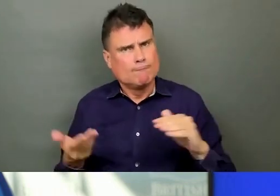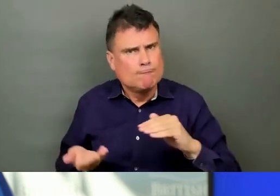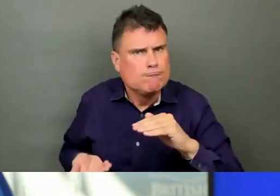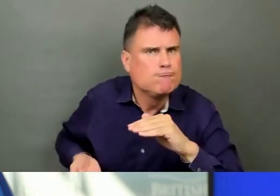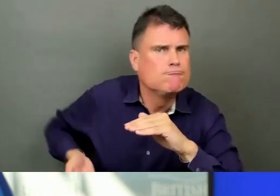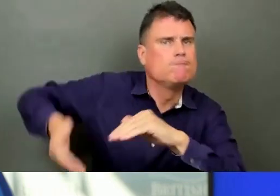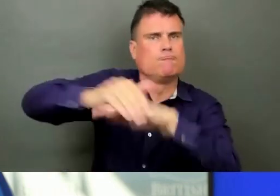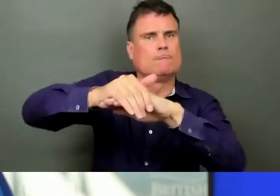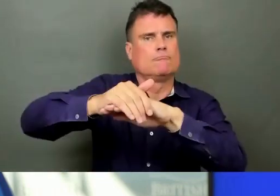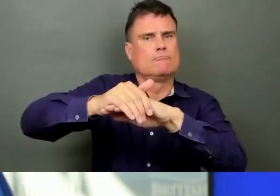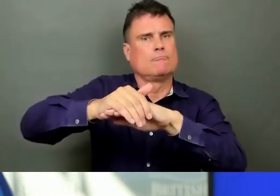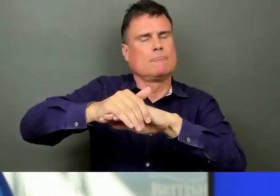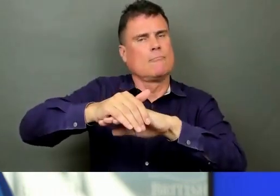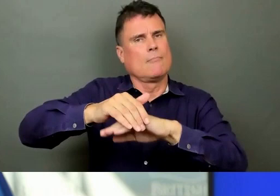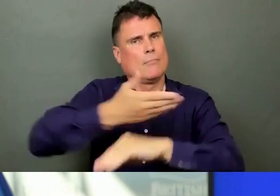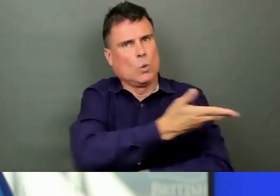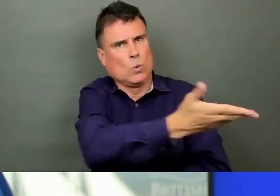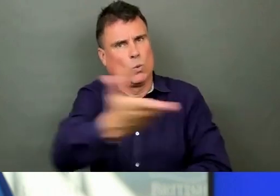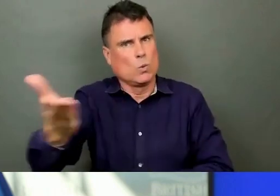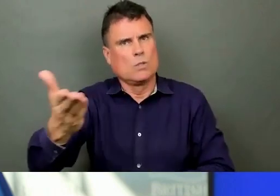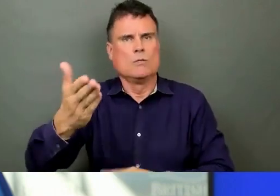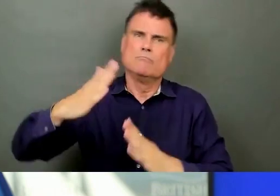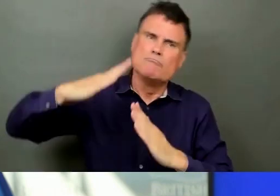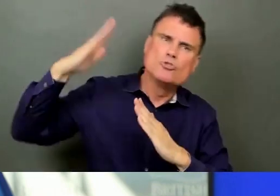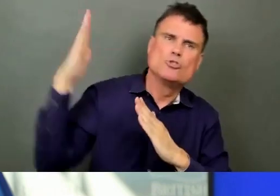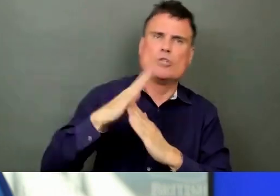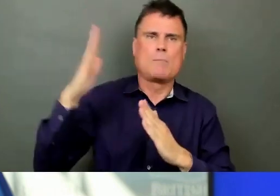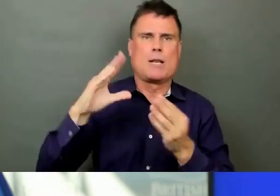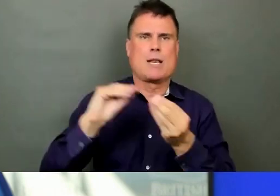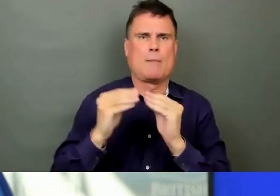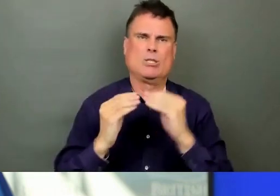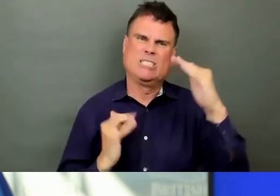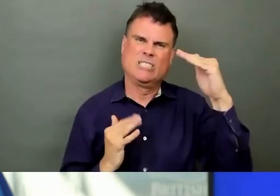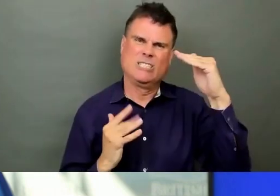Our next question is from Lisa Yuzda, news 1130. Please go ahead.